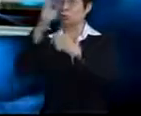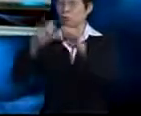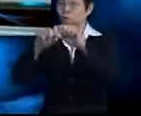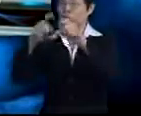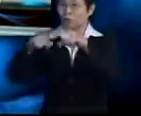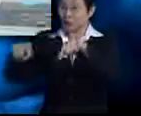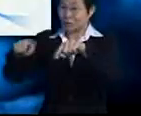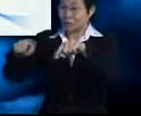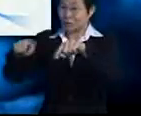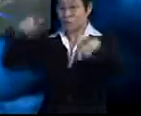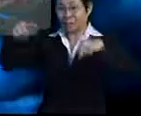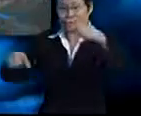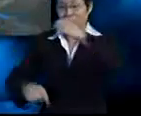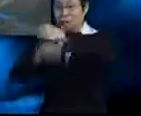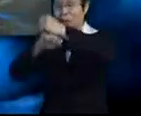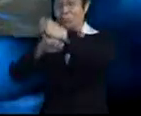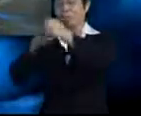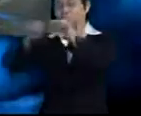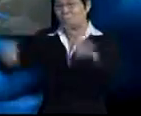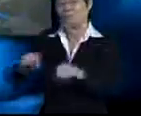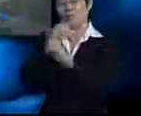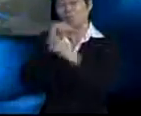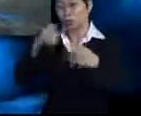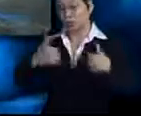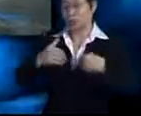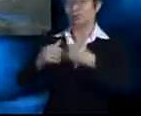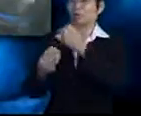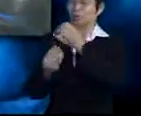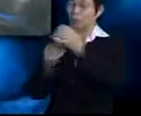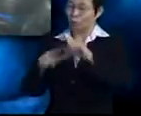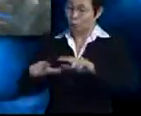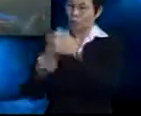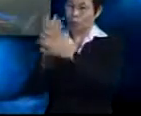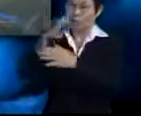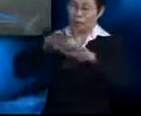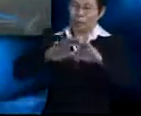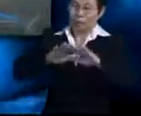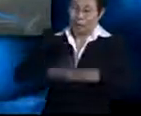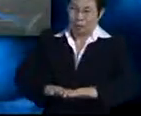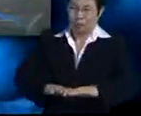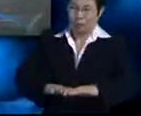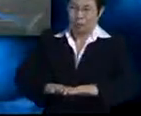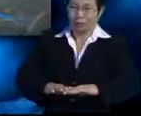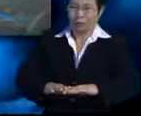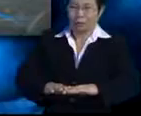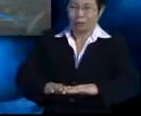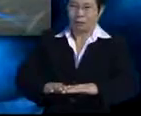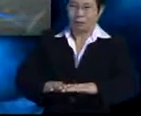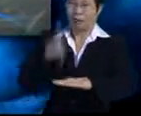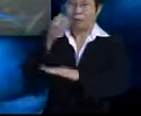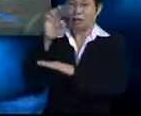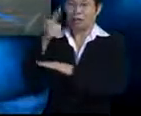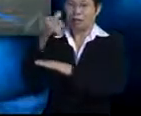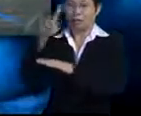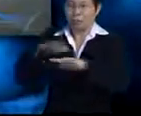in non-woody plants. That is, by turgidity pressure or turgid pressure and special